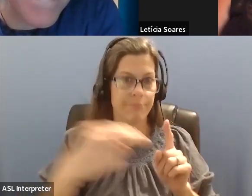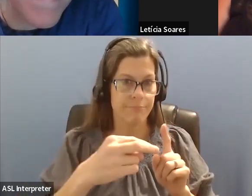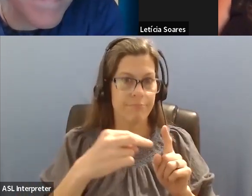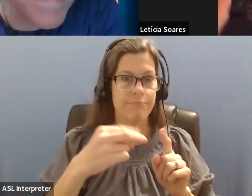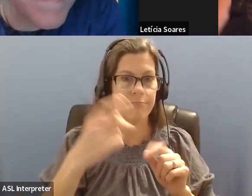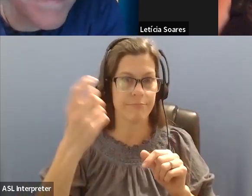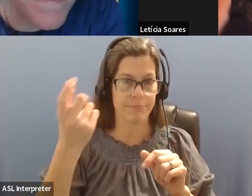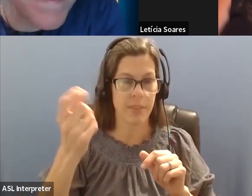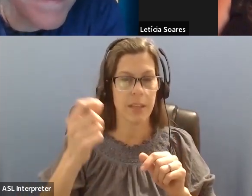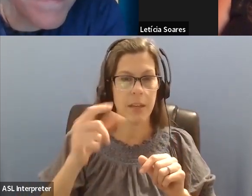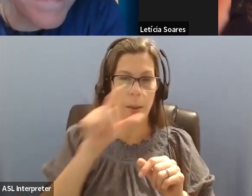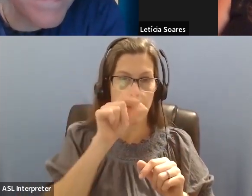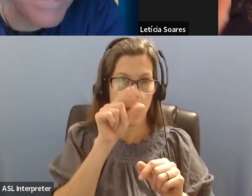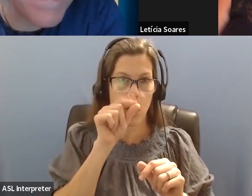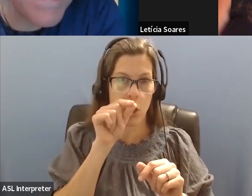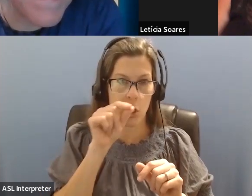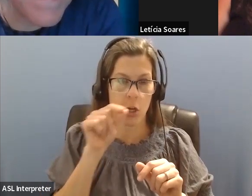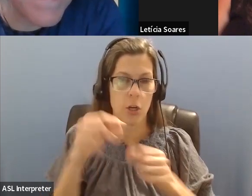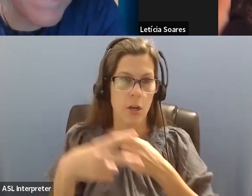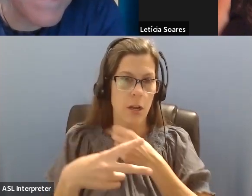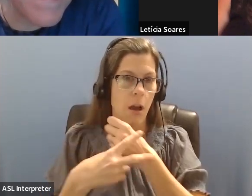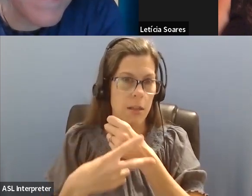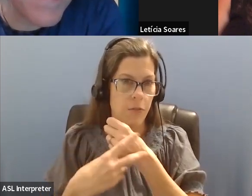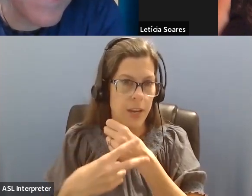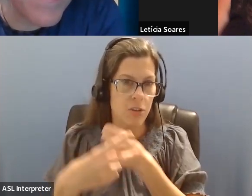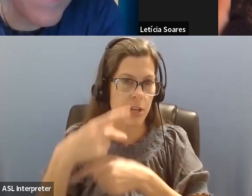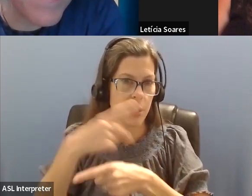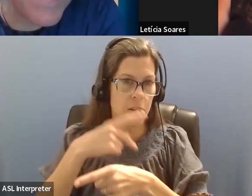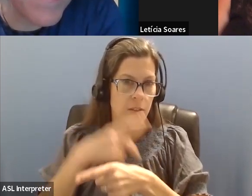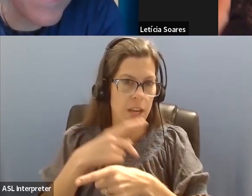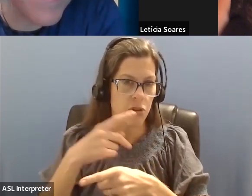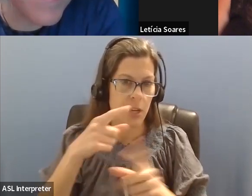Yeah, so conservation to me.